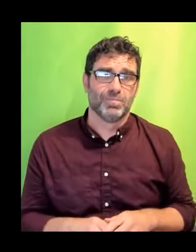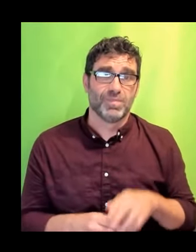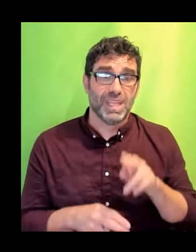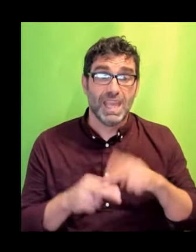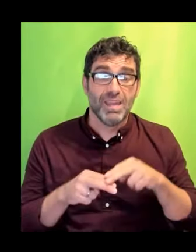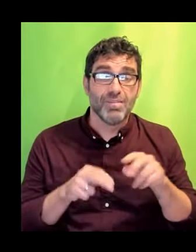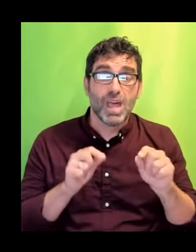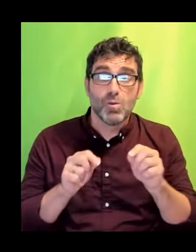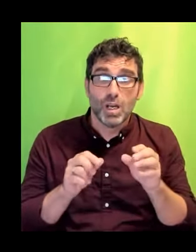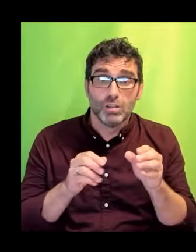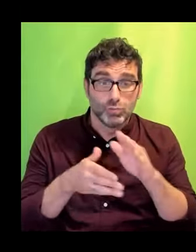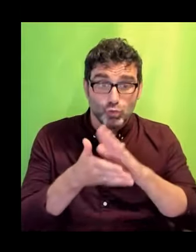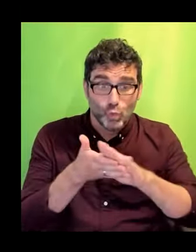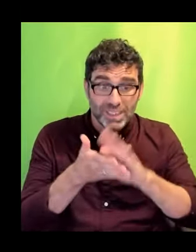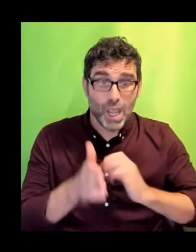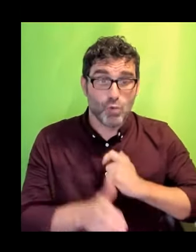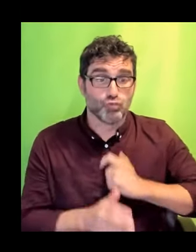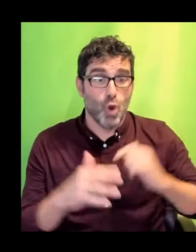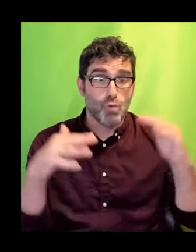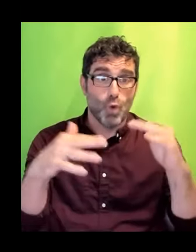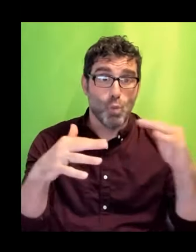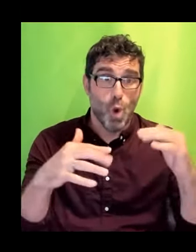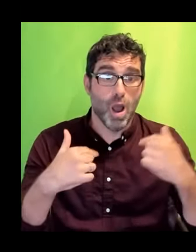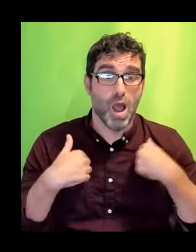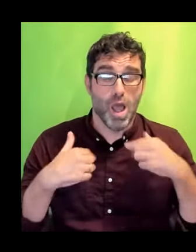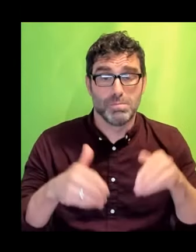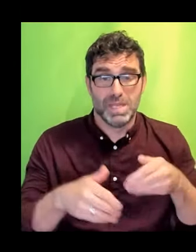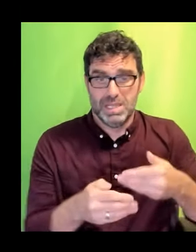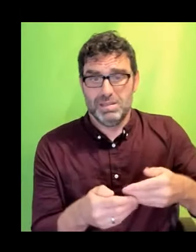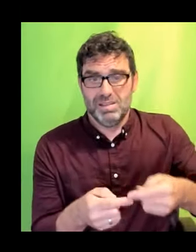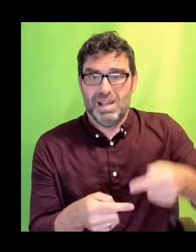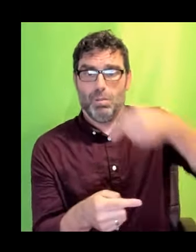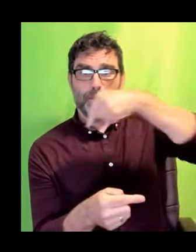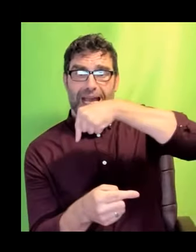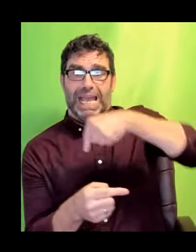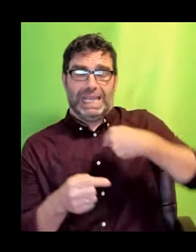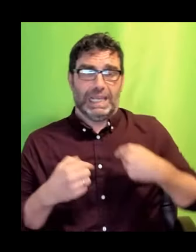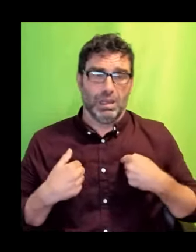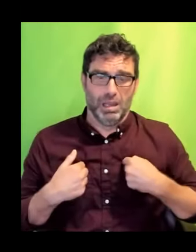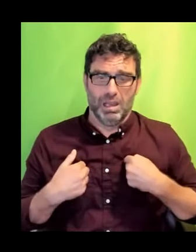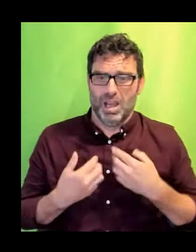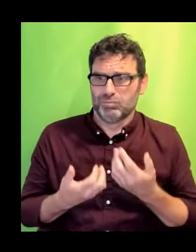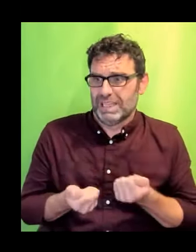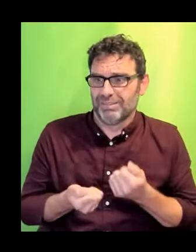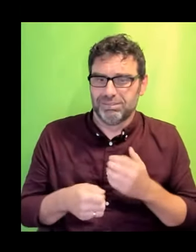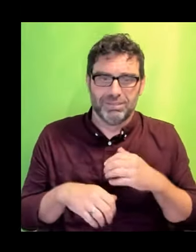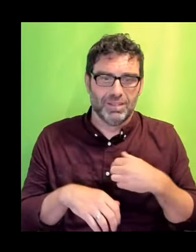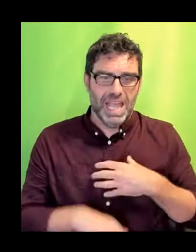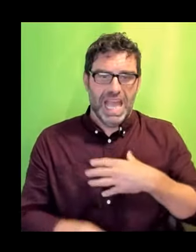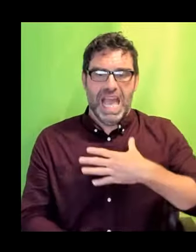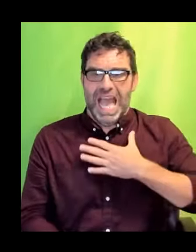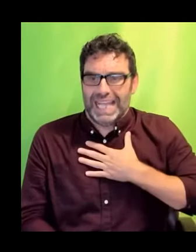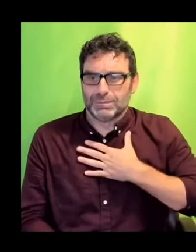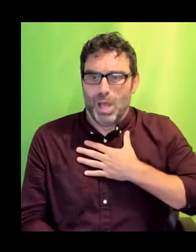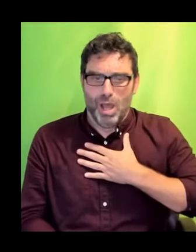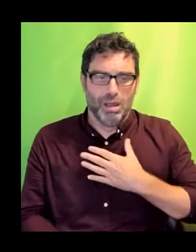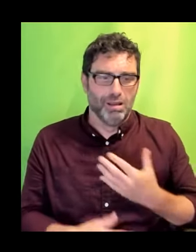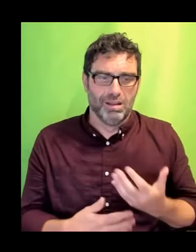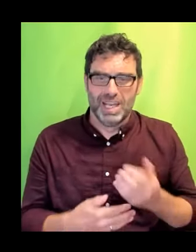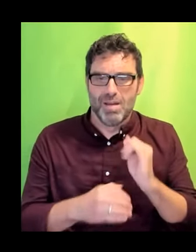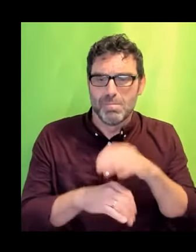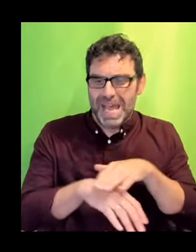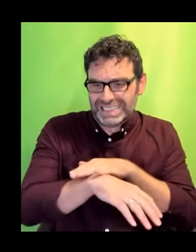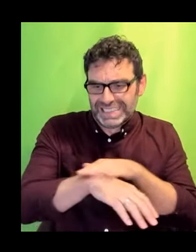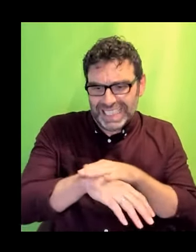have gone, I've asthma, my skin is catastrophically awful, and I'm so weak my Pilates teacher has the catchphrase, that's okay Jack, you'll do better next time.